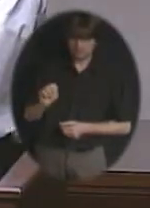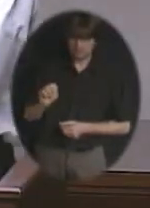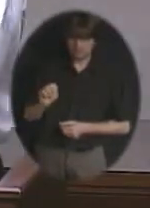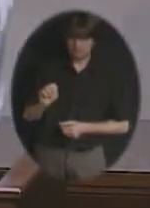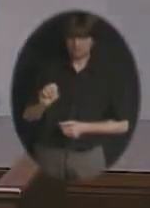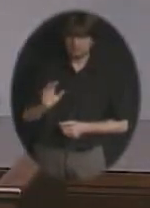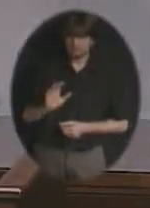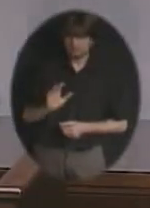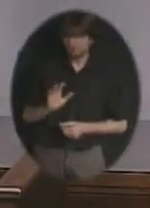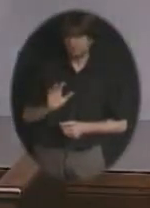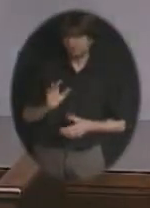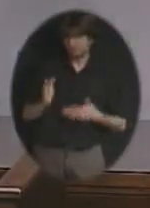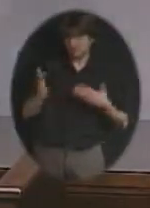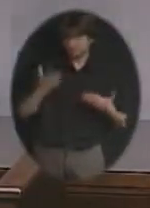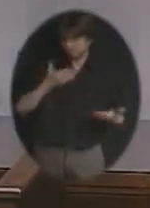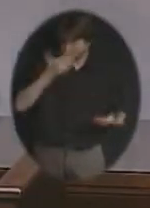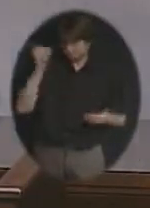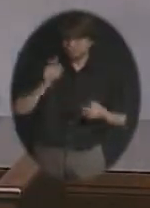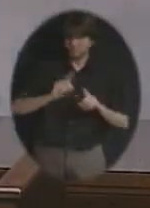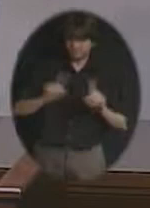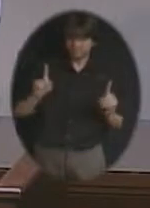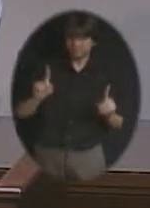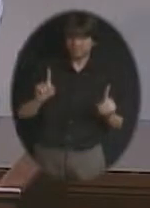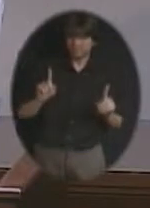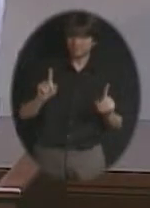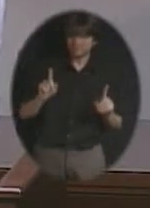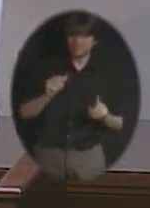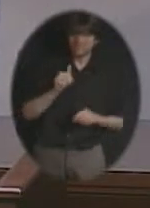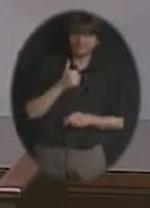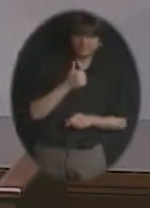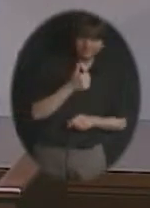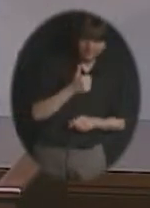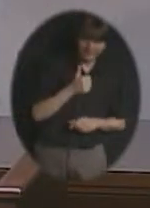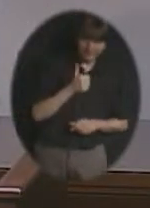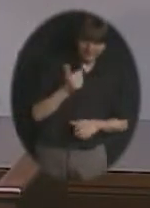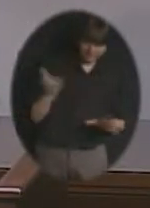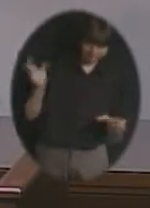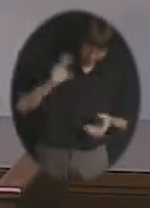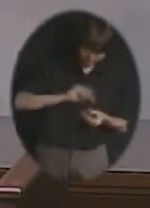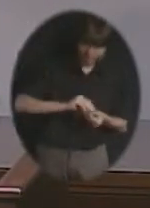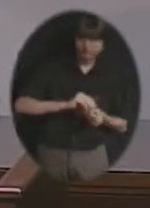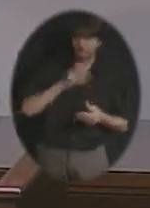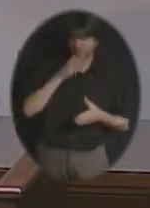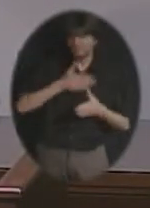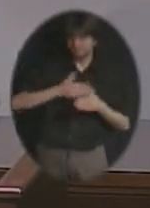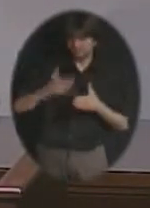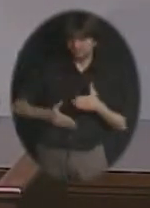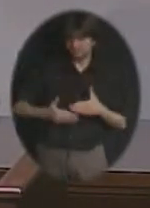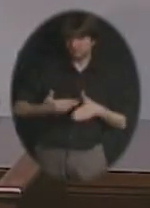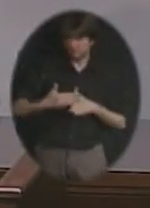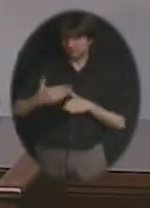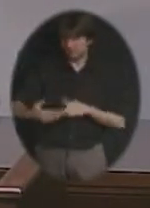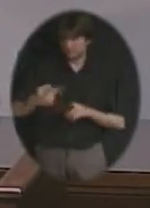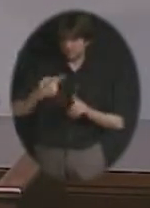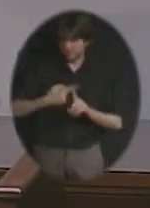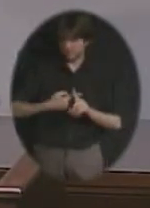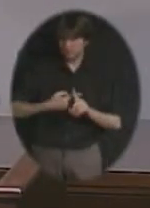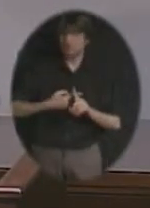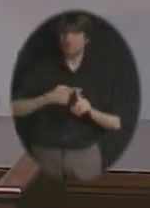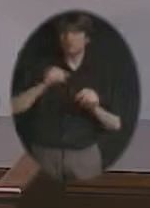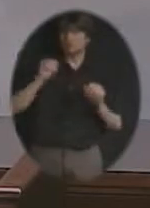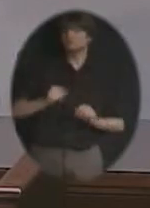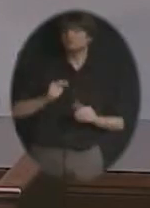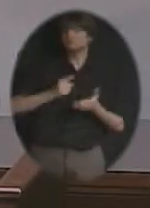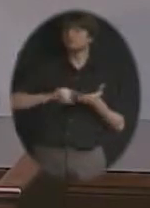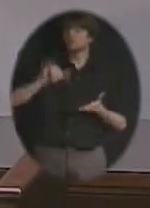Anyway, we're working on the 10 of them that will be done by the end of this month. So you can check on the 21st